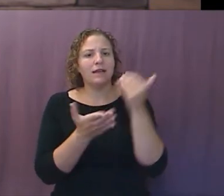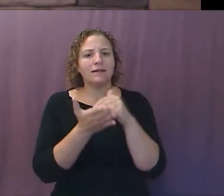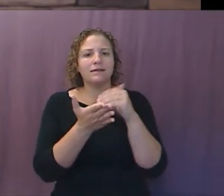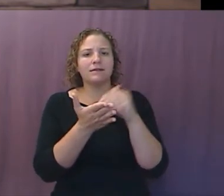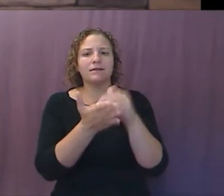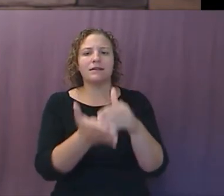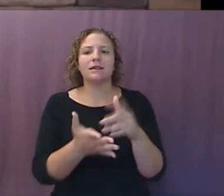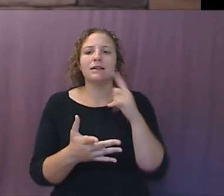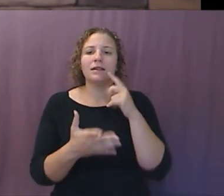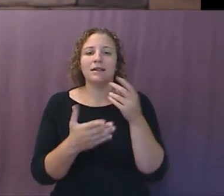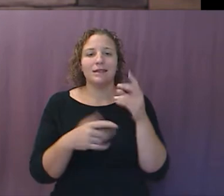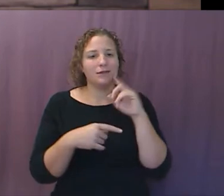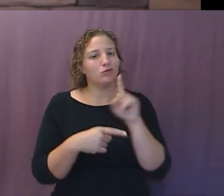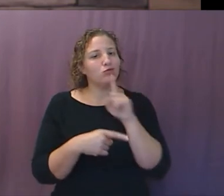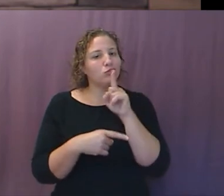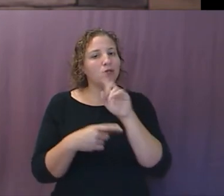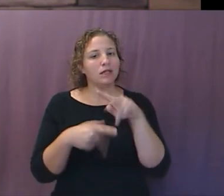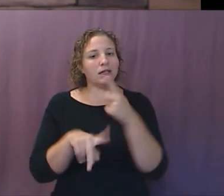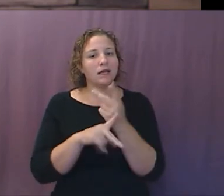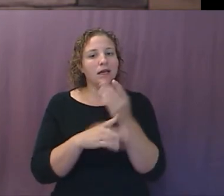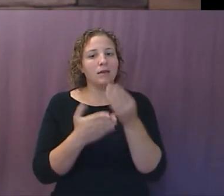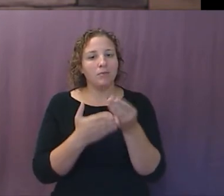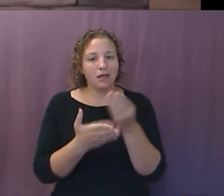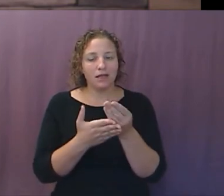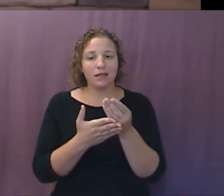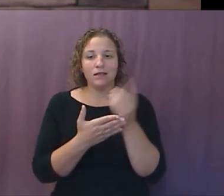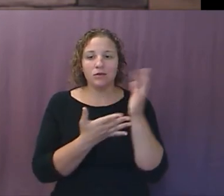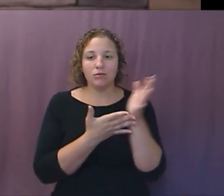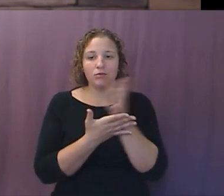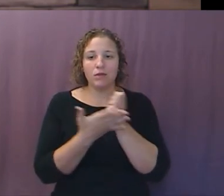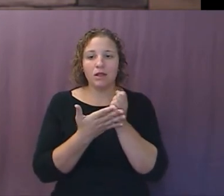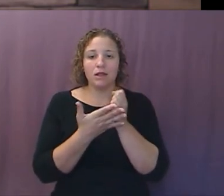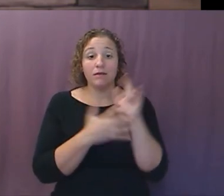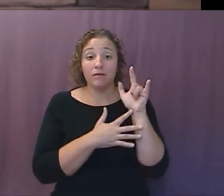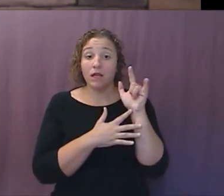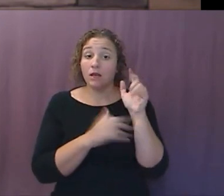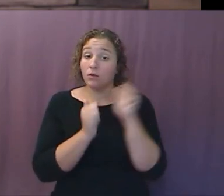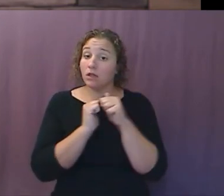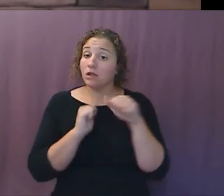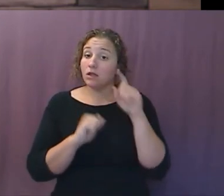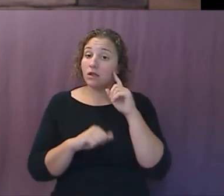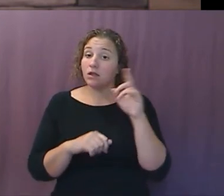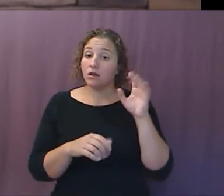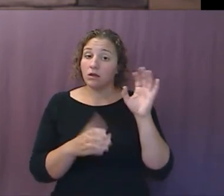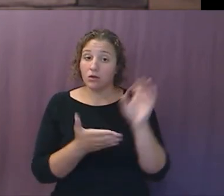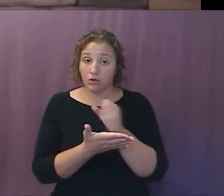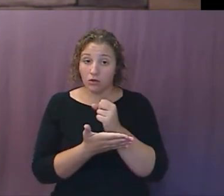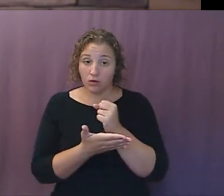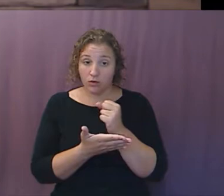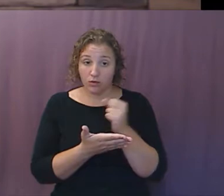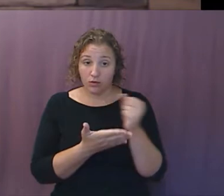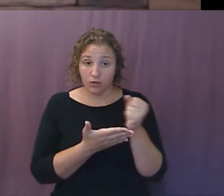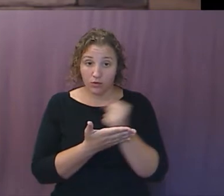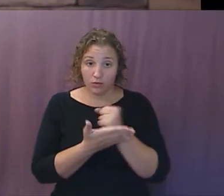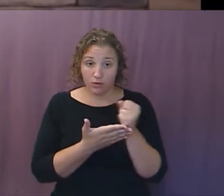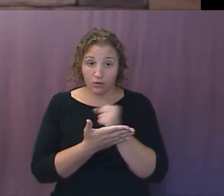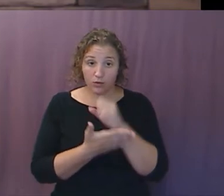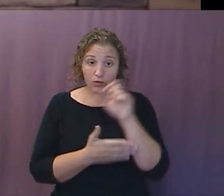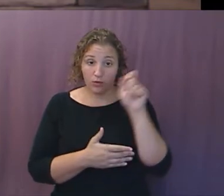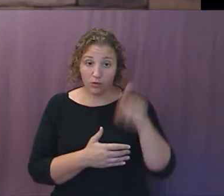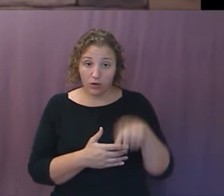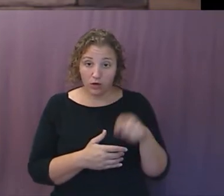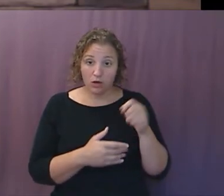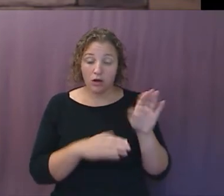customers can earn and use to buy trips and various other things. Credit card companies, hotels, and numerous retailers have all sorts of loyalty